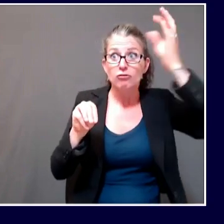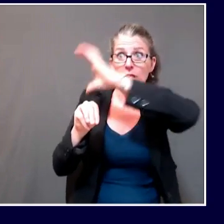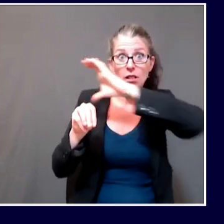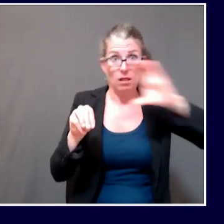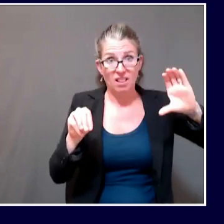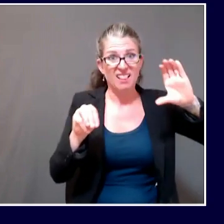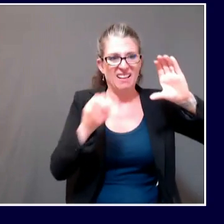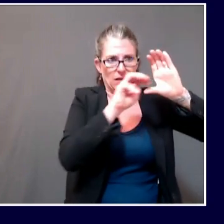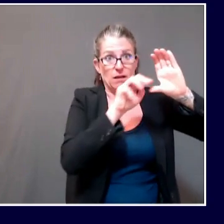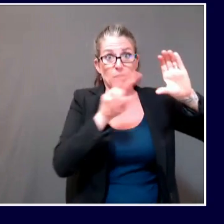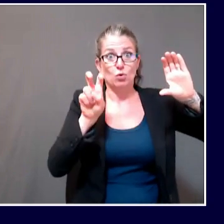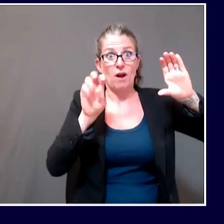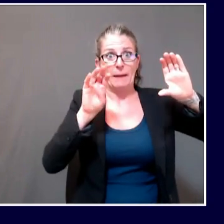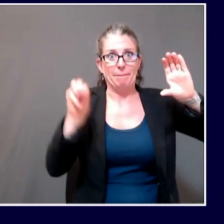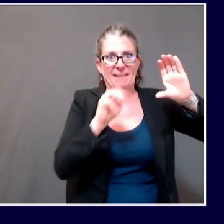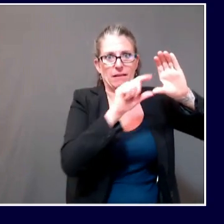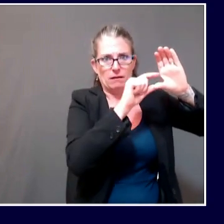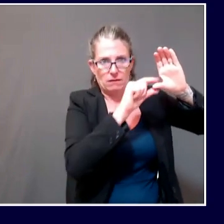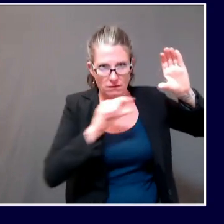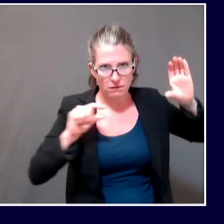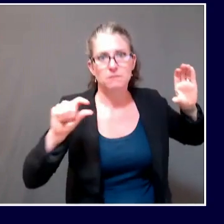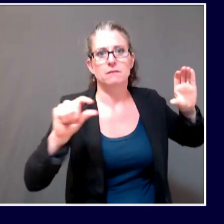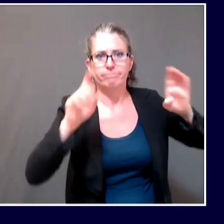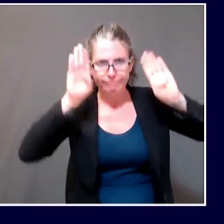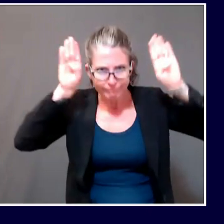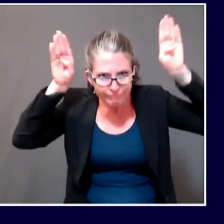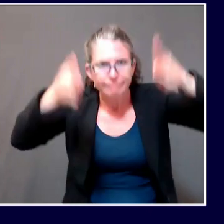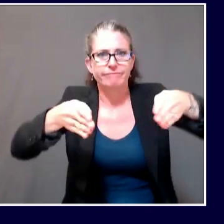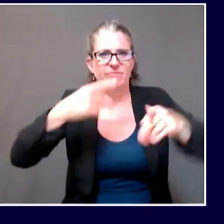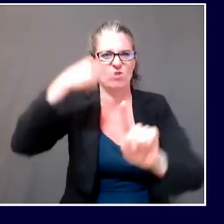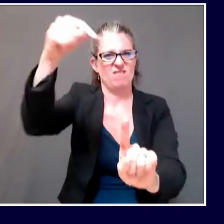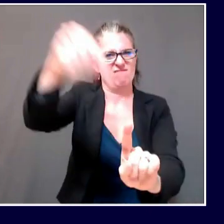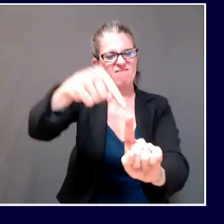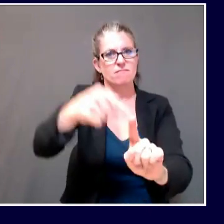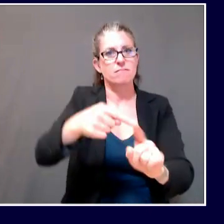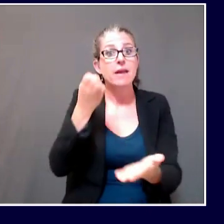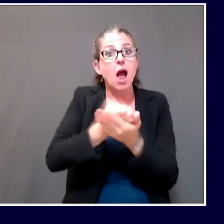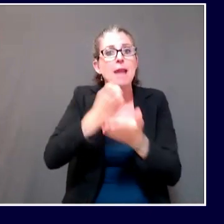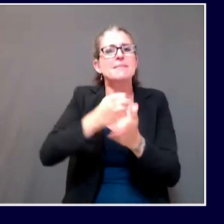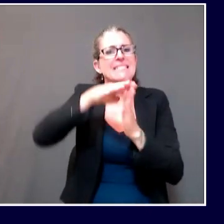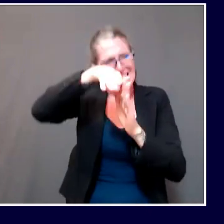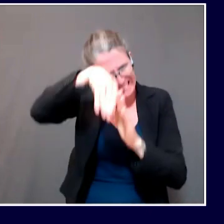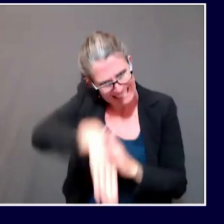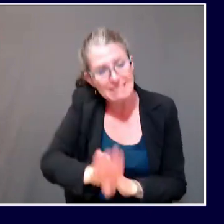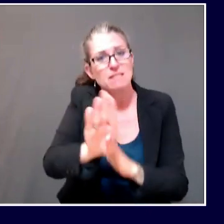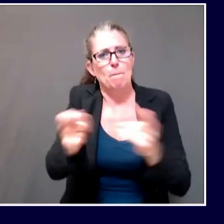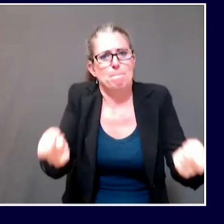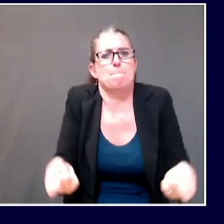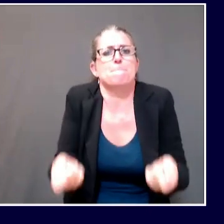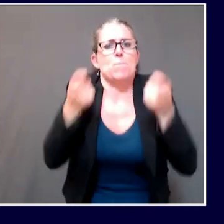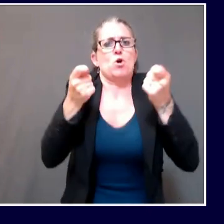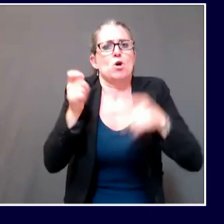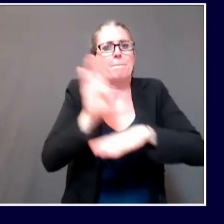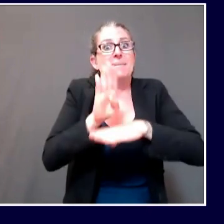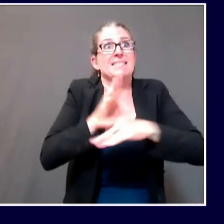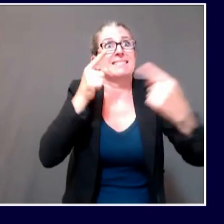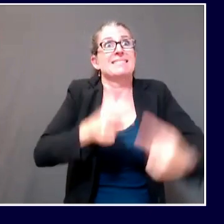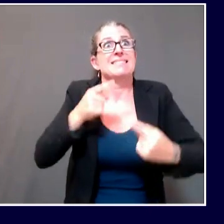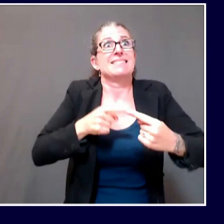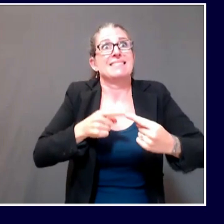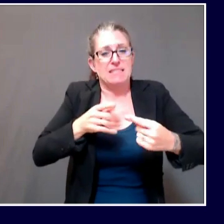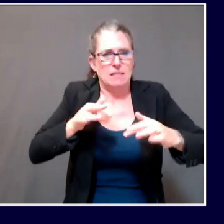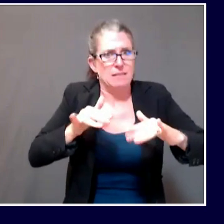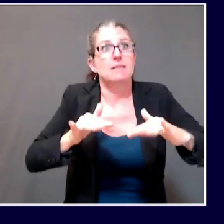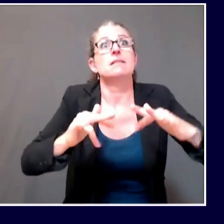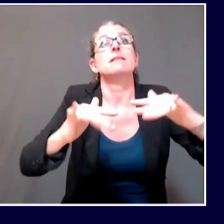those entities that incur business disruptions caused by the pandemic. In order to qualify for these funds, a business or